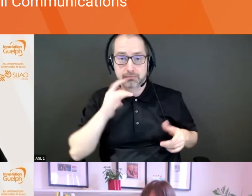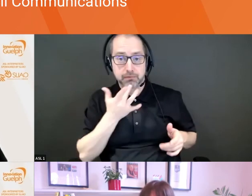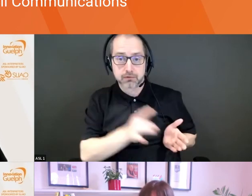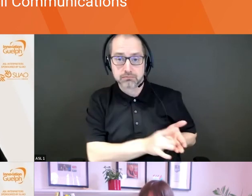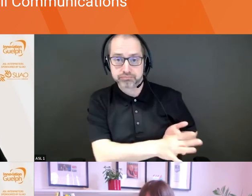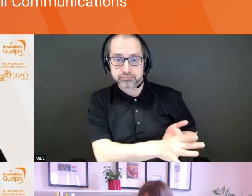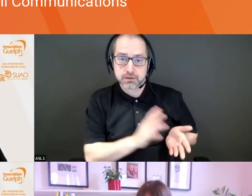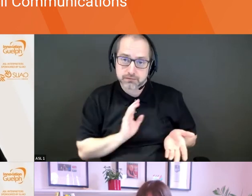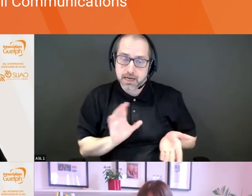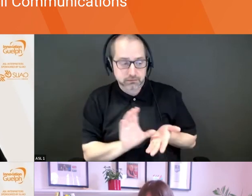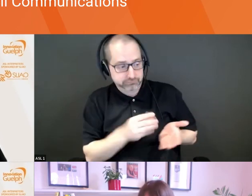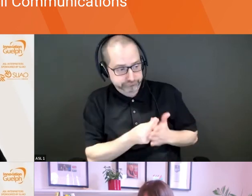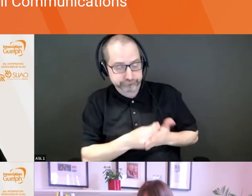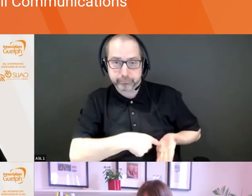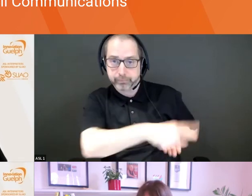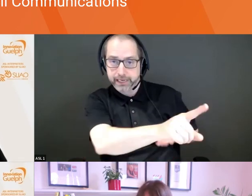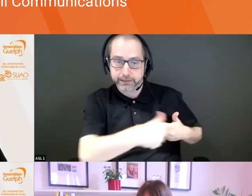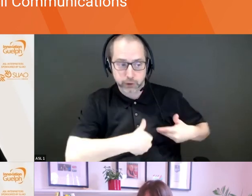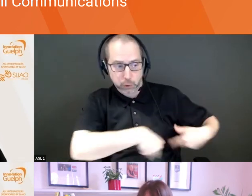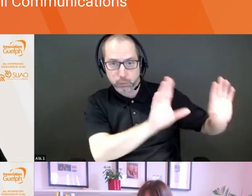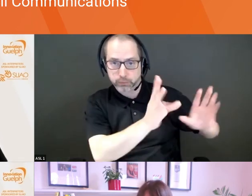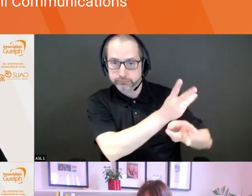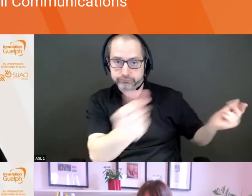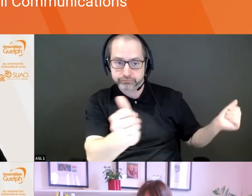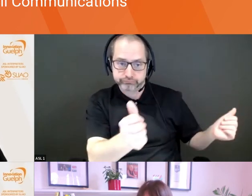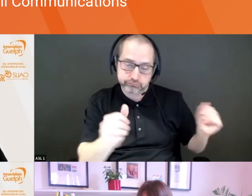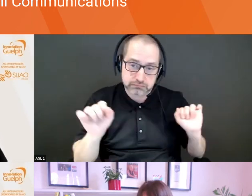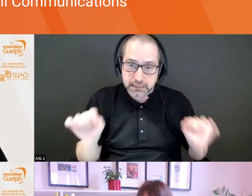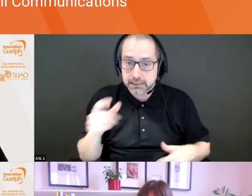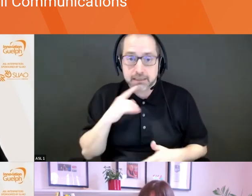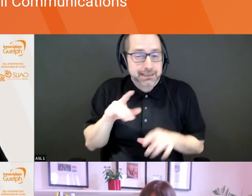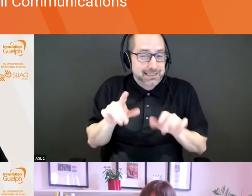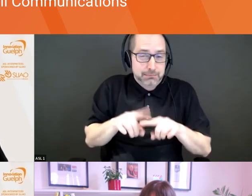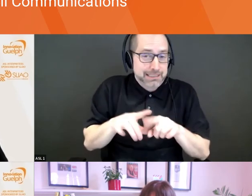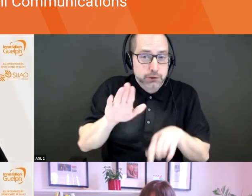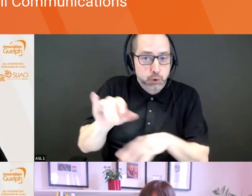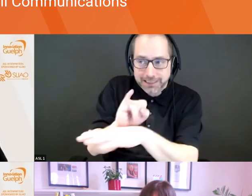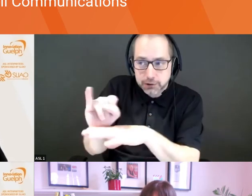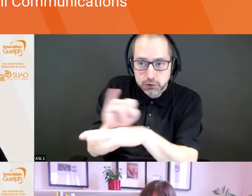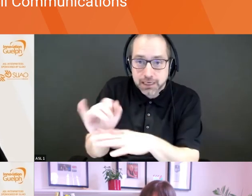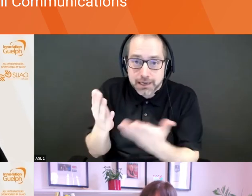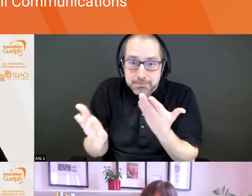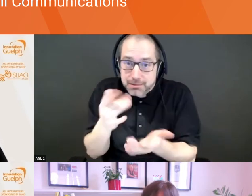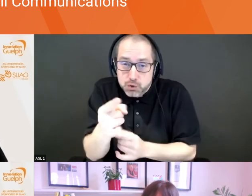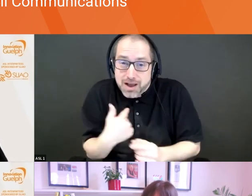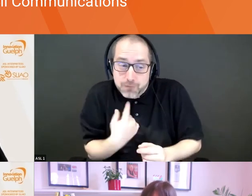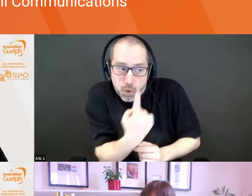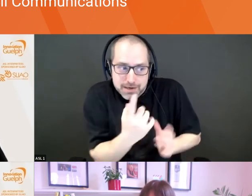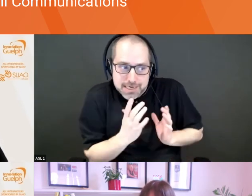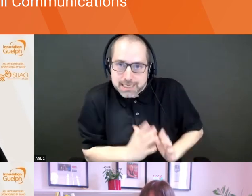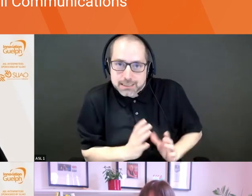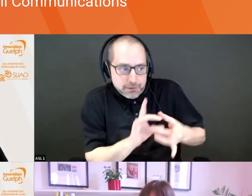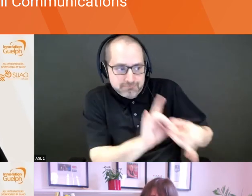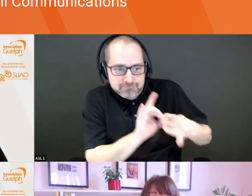a ton of different things that could be happening in your industry. Um, it might just be one customer that you have that they've wanted. You don't know.